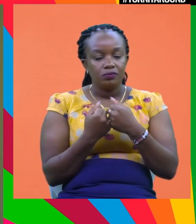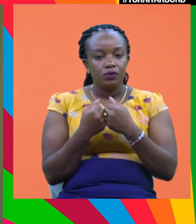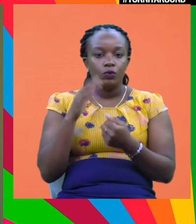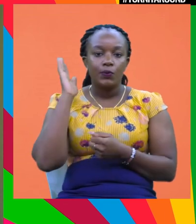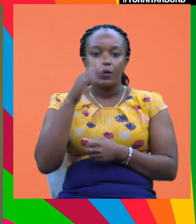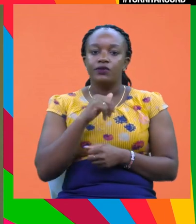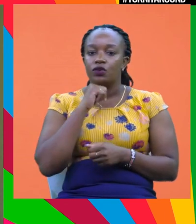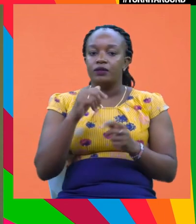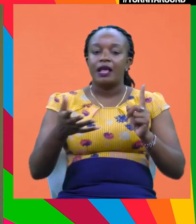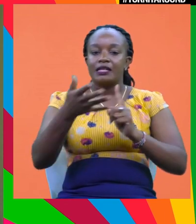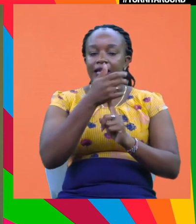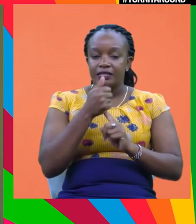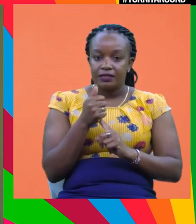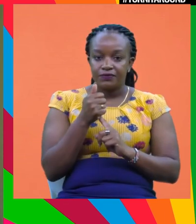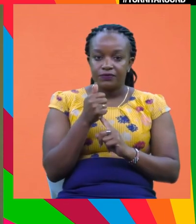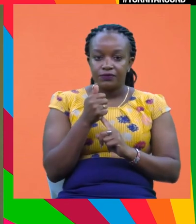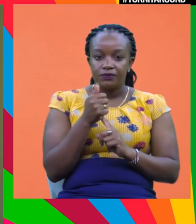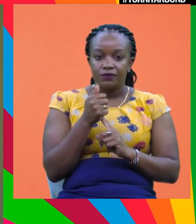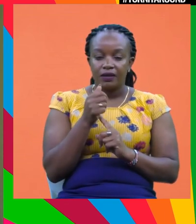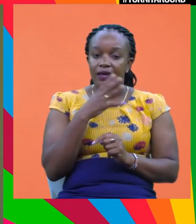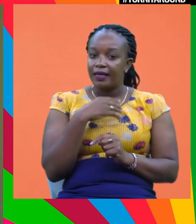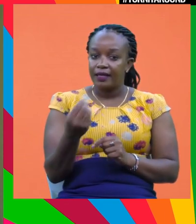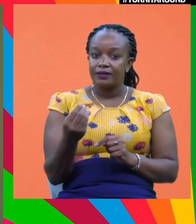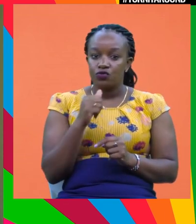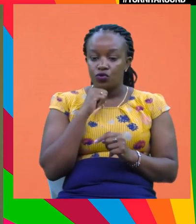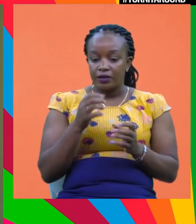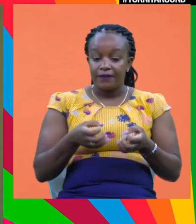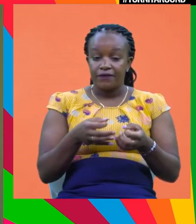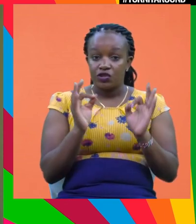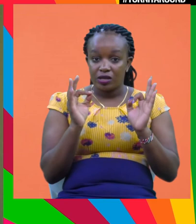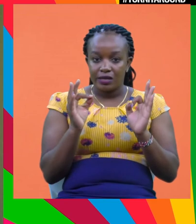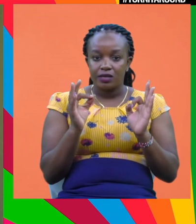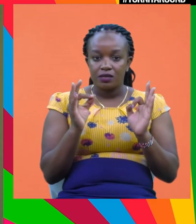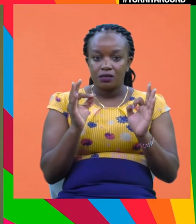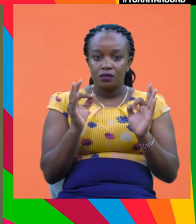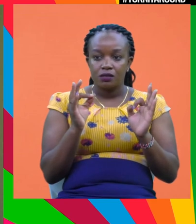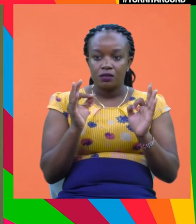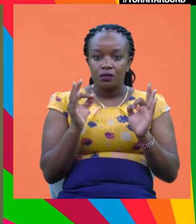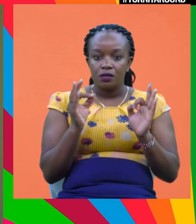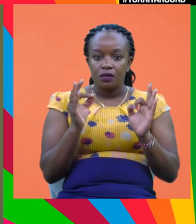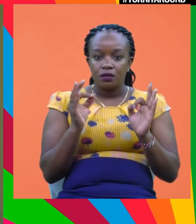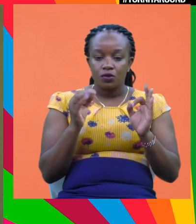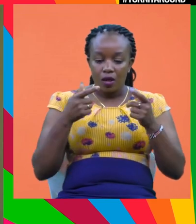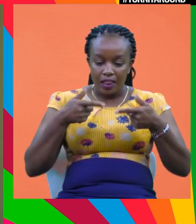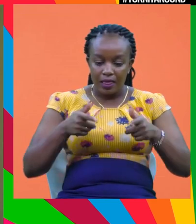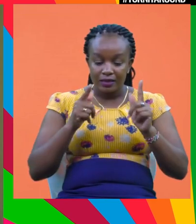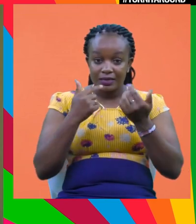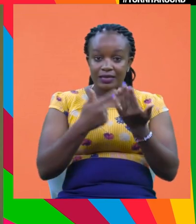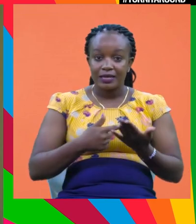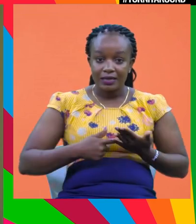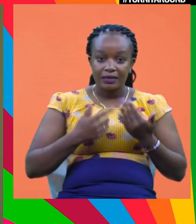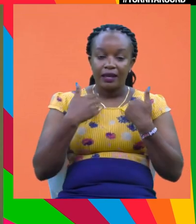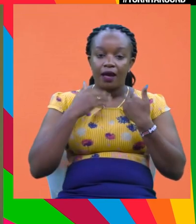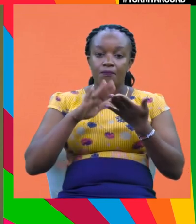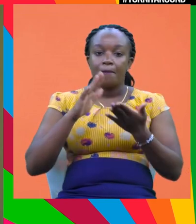planning, we will not be able to achieve this. Um, and definitely not efficiently. Um, so as we discussed, we need